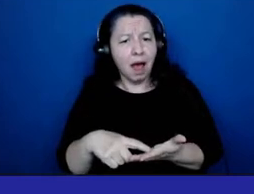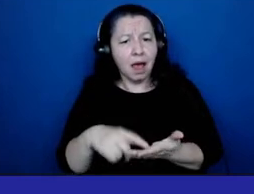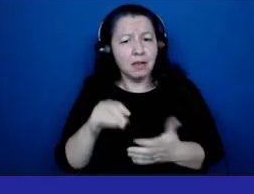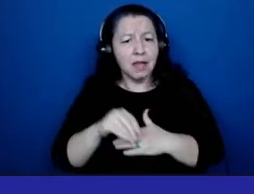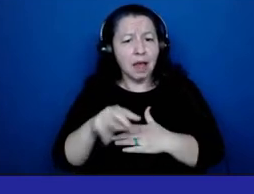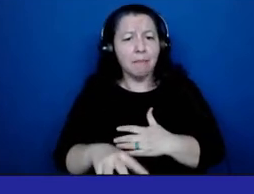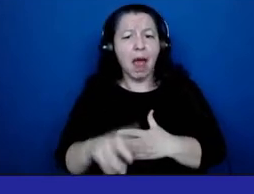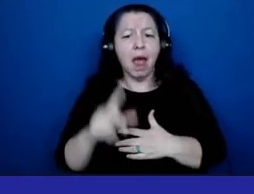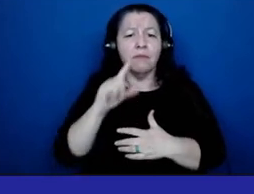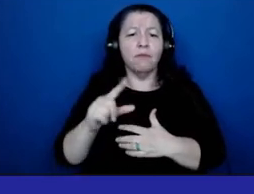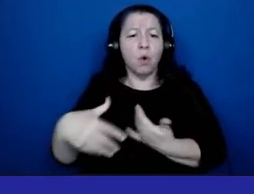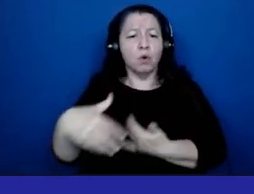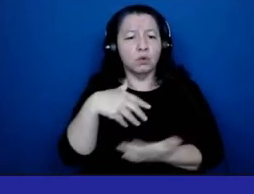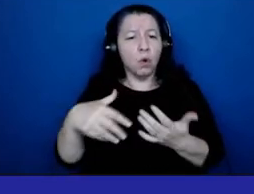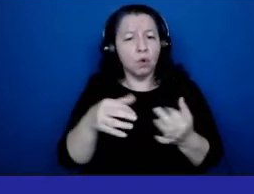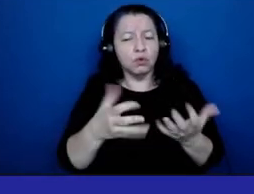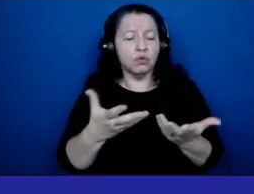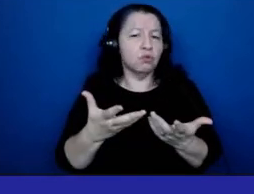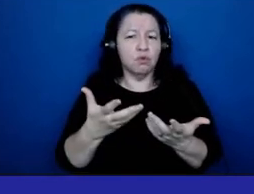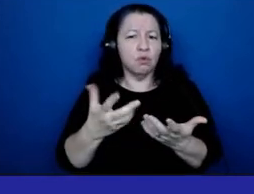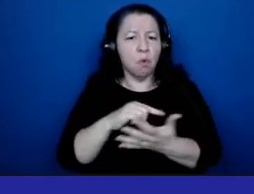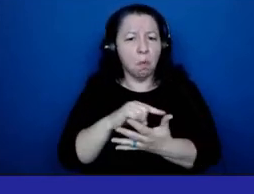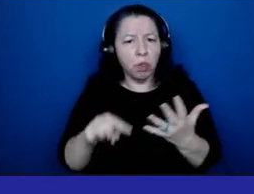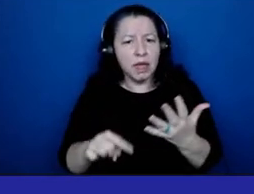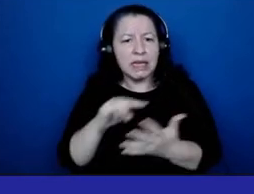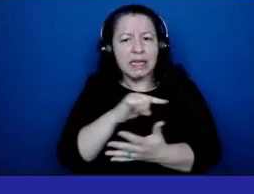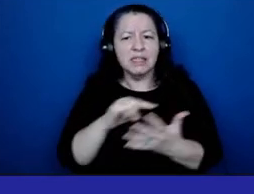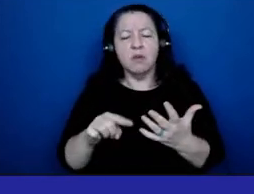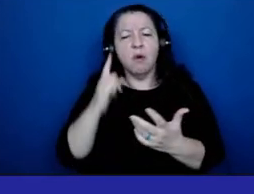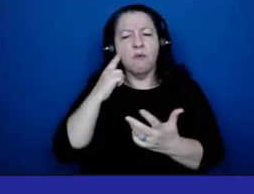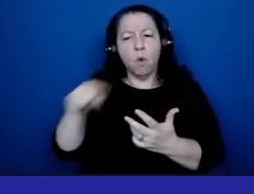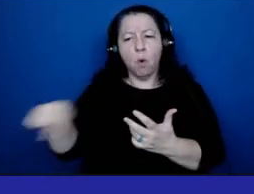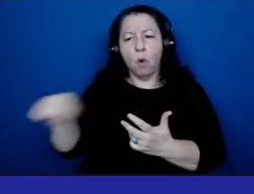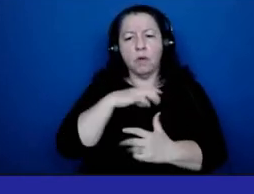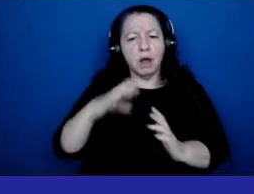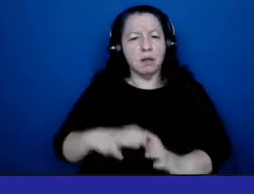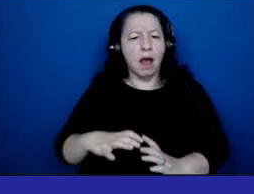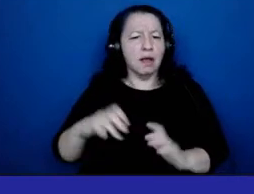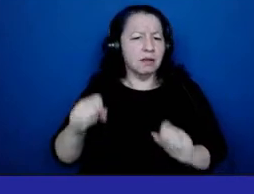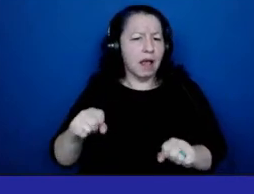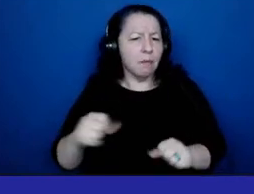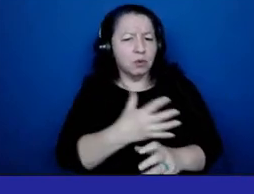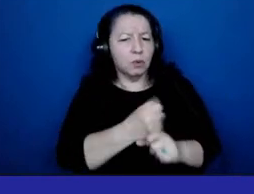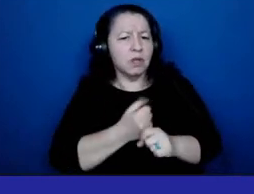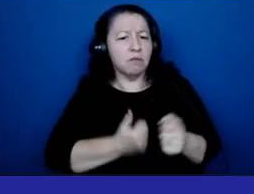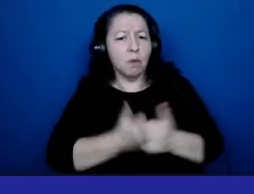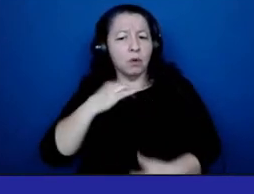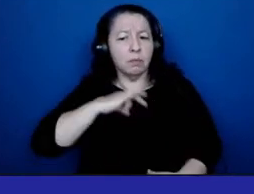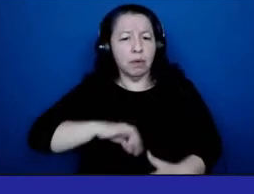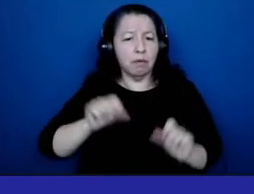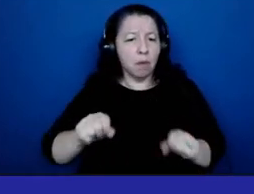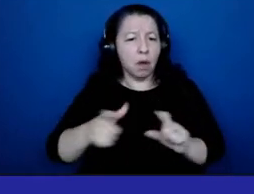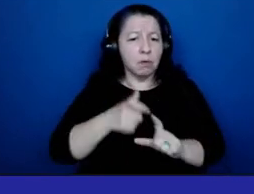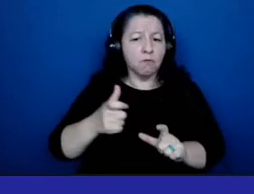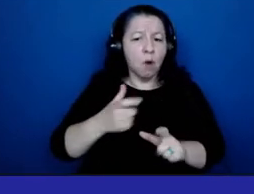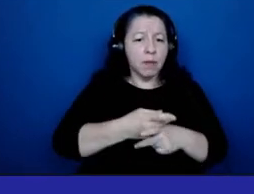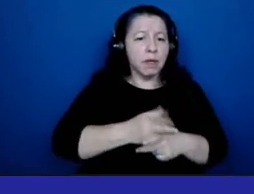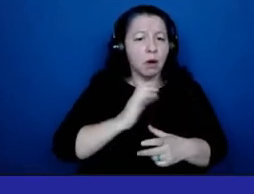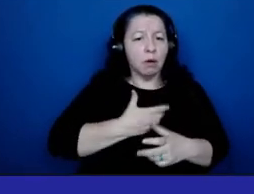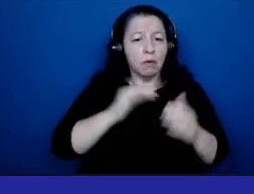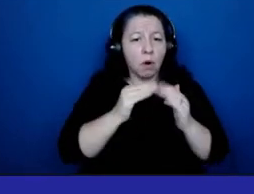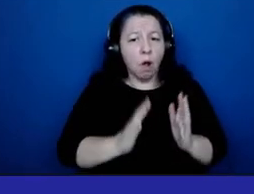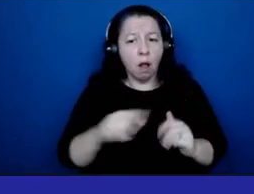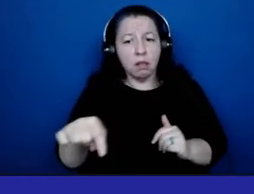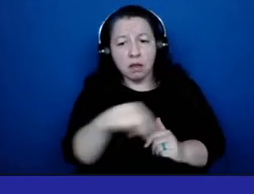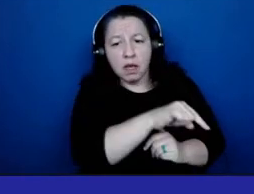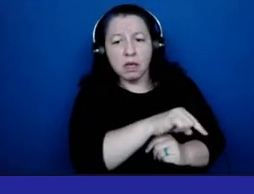determinants on the ability of our clients to receive the most benefit possible from the care of our colleagues amongst the medical and